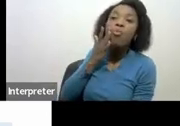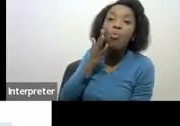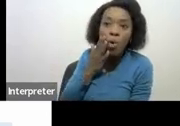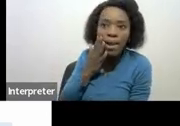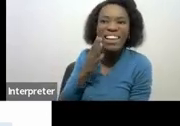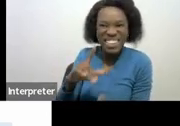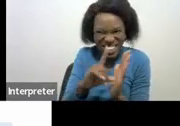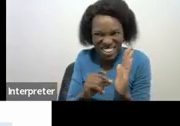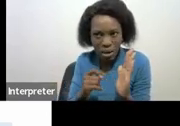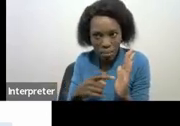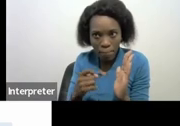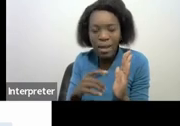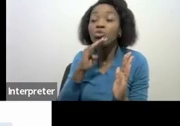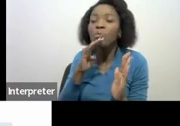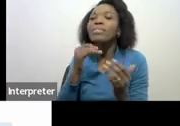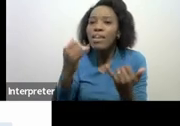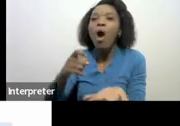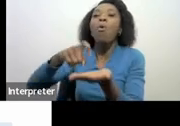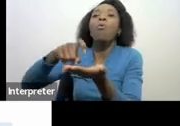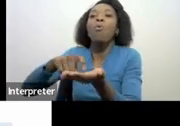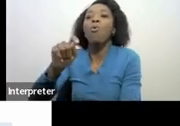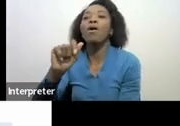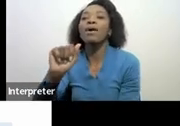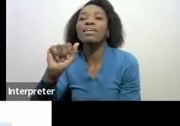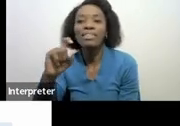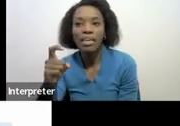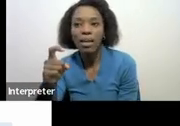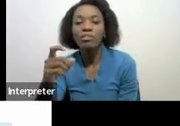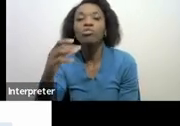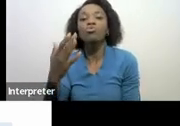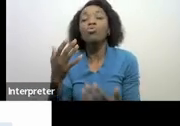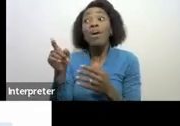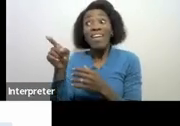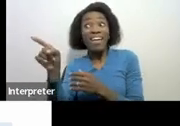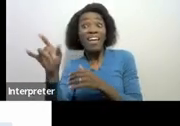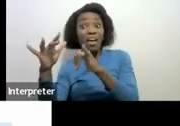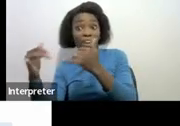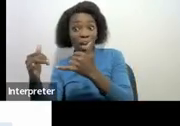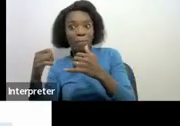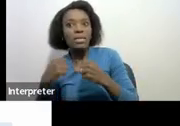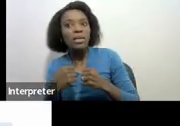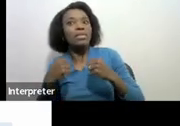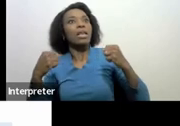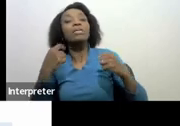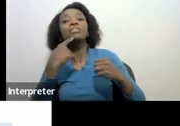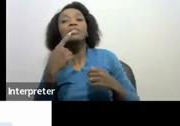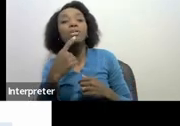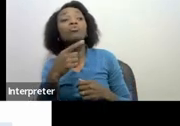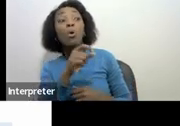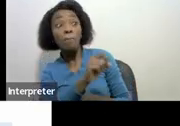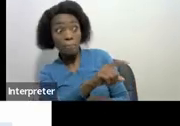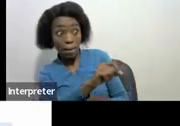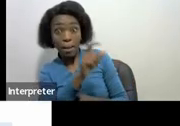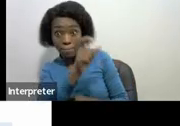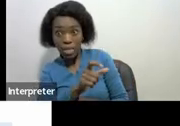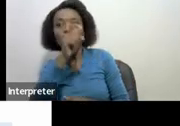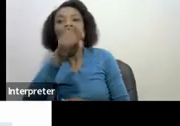received, but also, they also declared or showed to sales that there's a certain money which will come out to be paid to that specific individual.